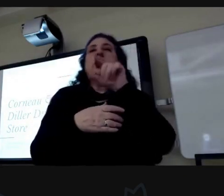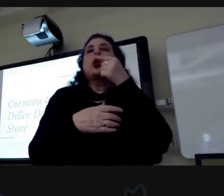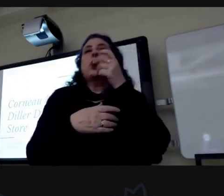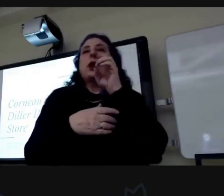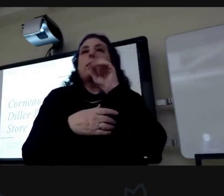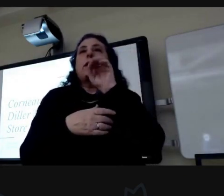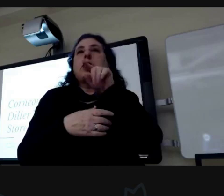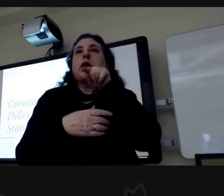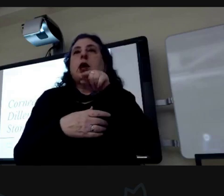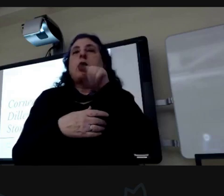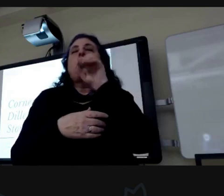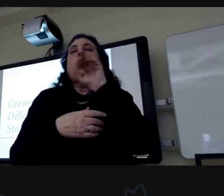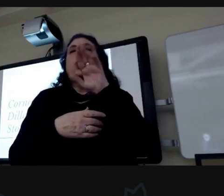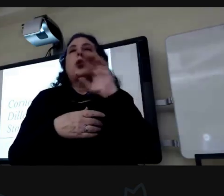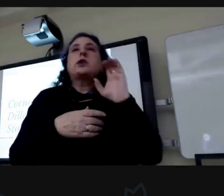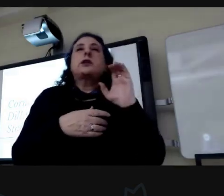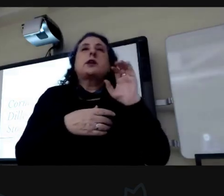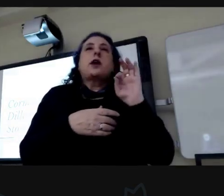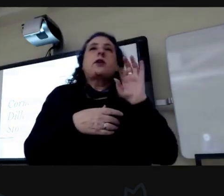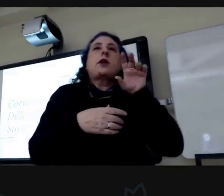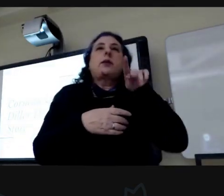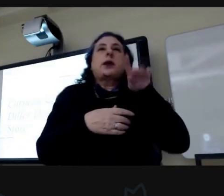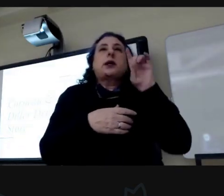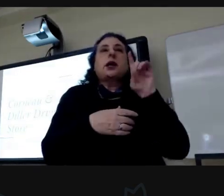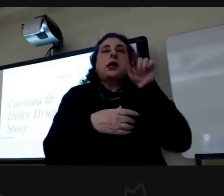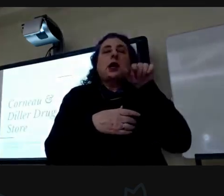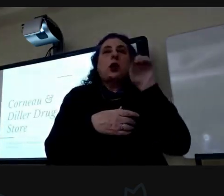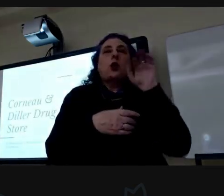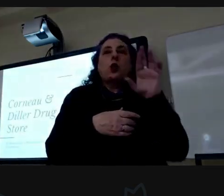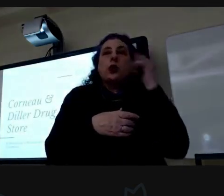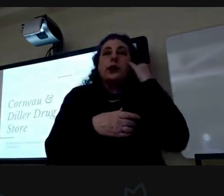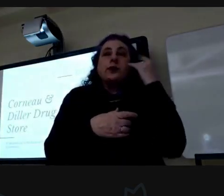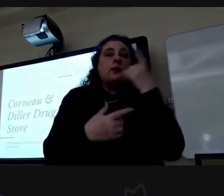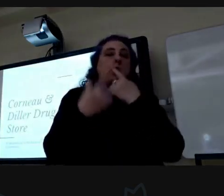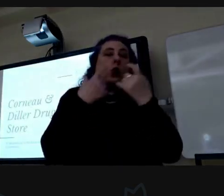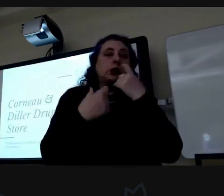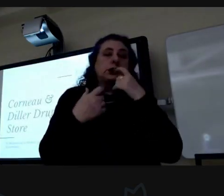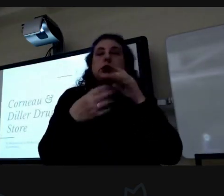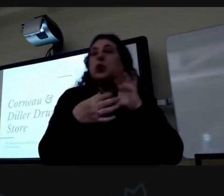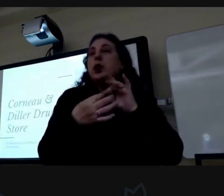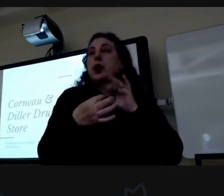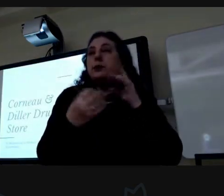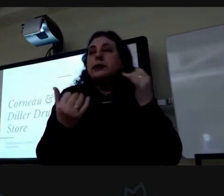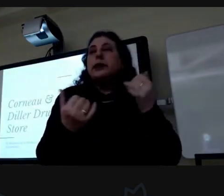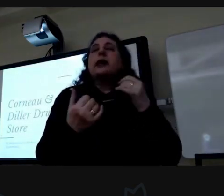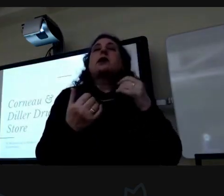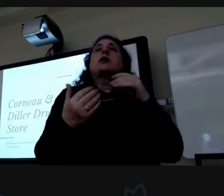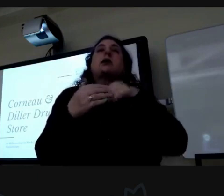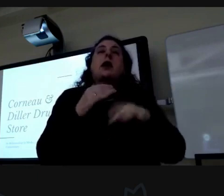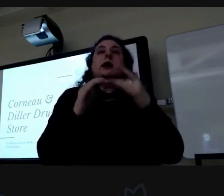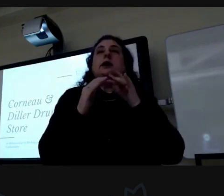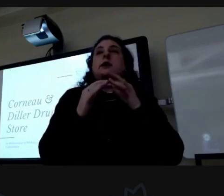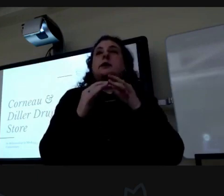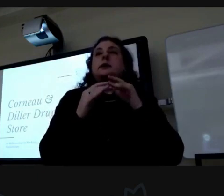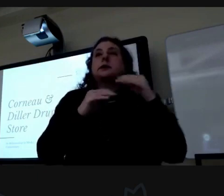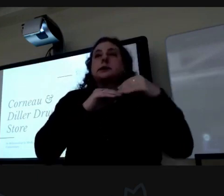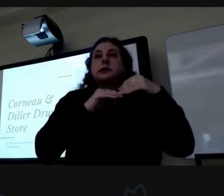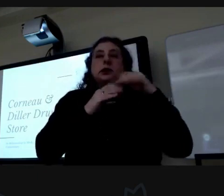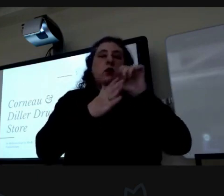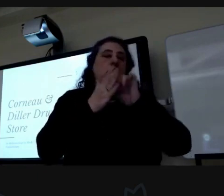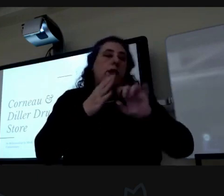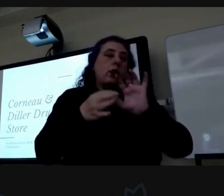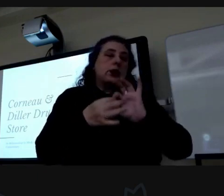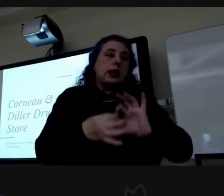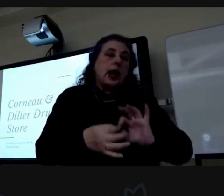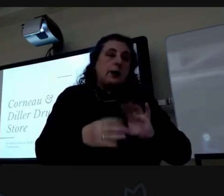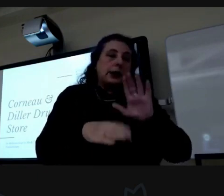ccfpd.org should you have any questions or comments this afternoon you're tuning in online feel free to write those in